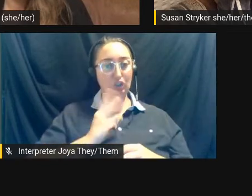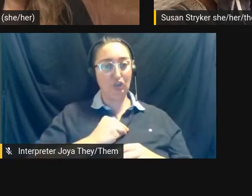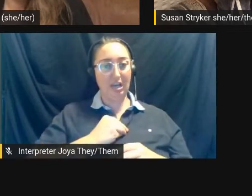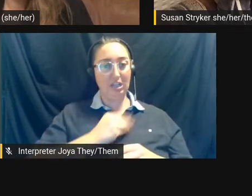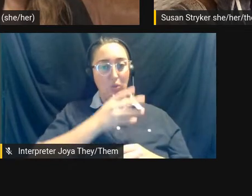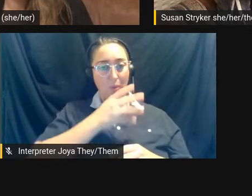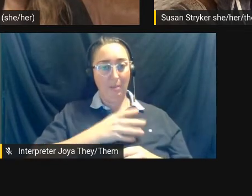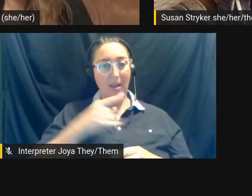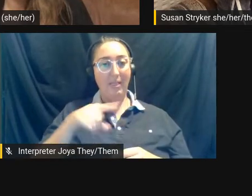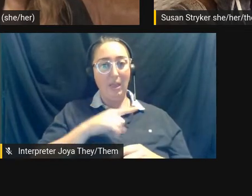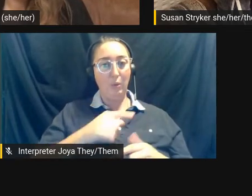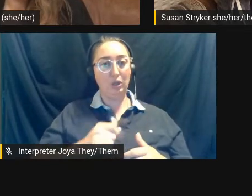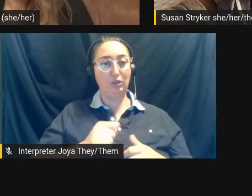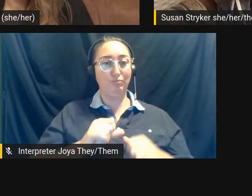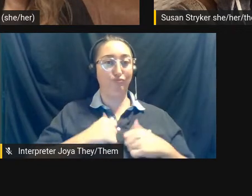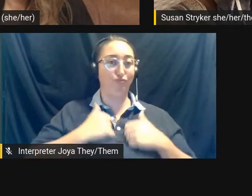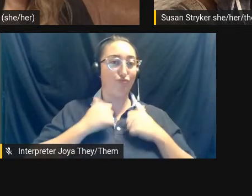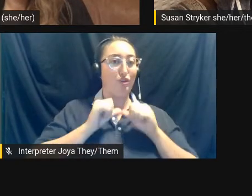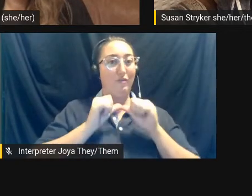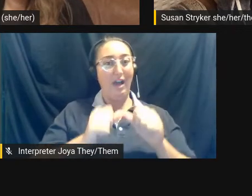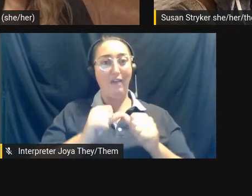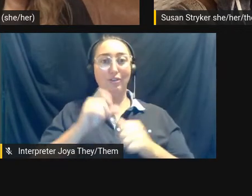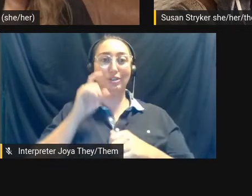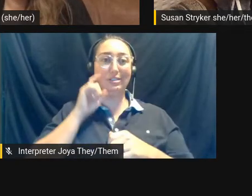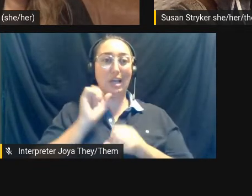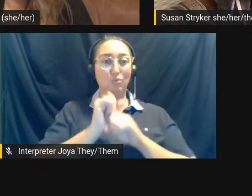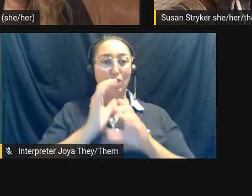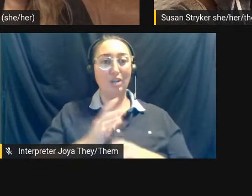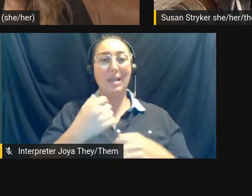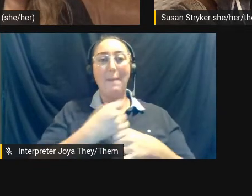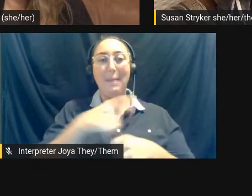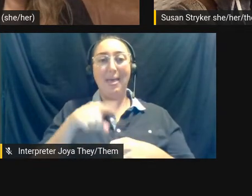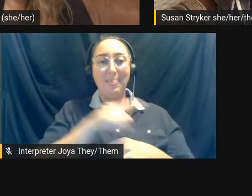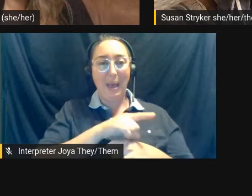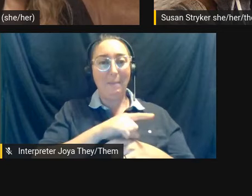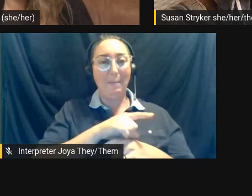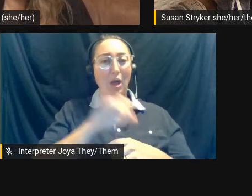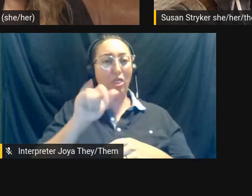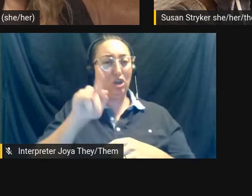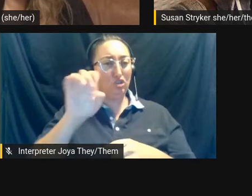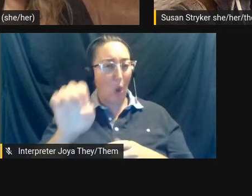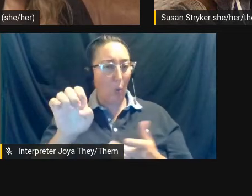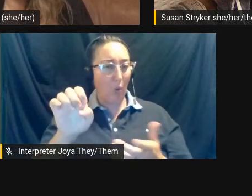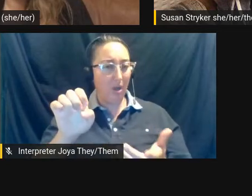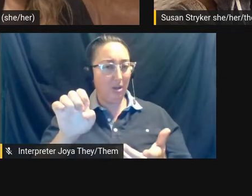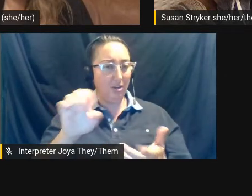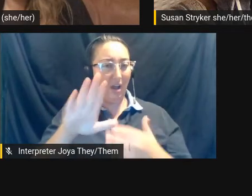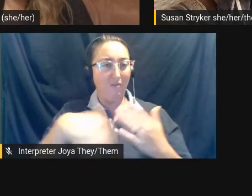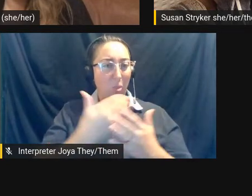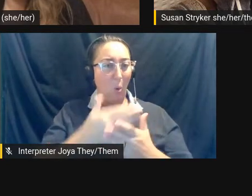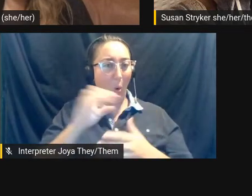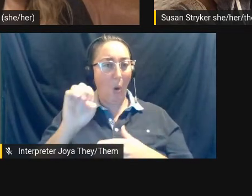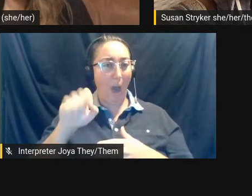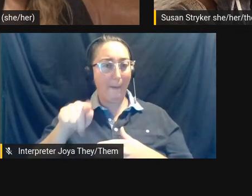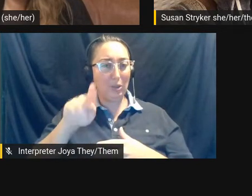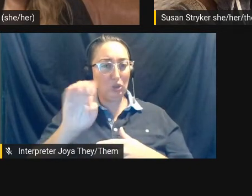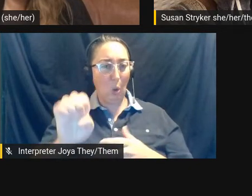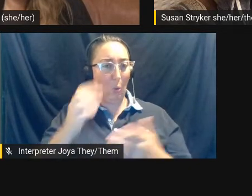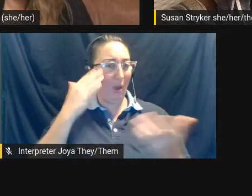survival sex workers and made them the punchline joke in the the entire episode.